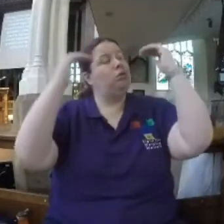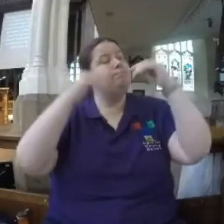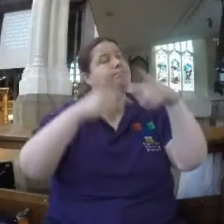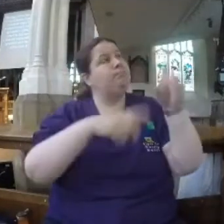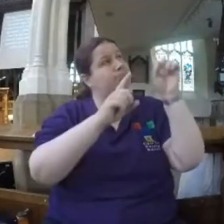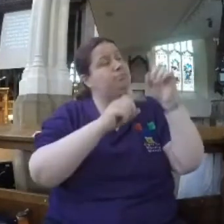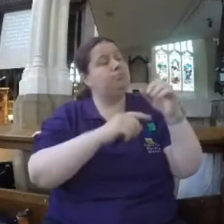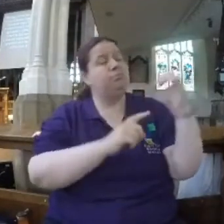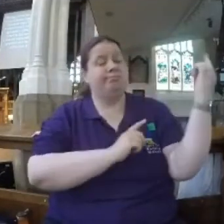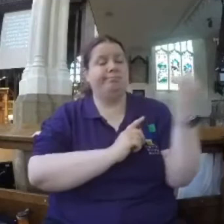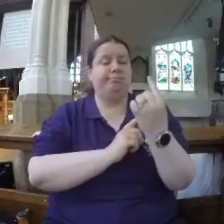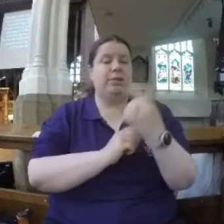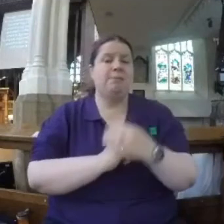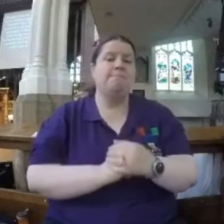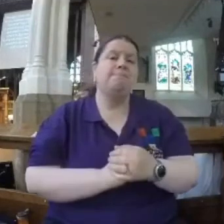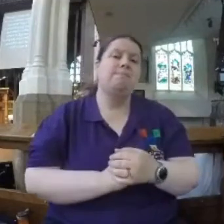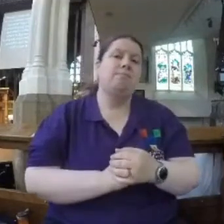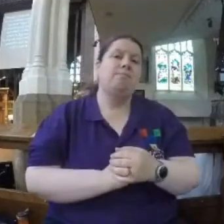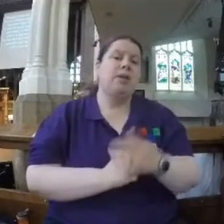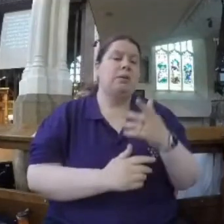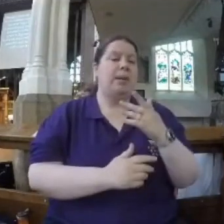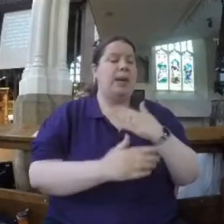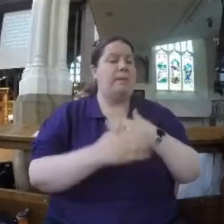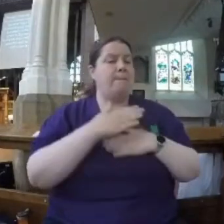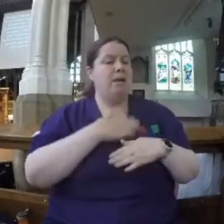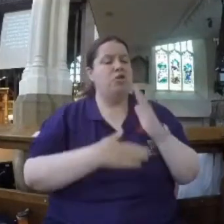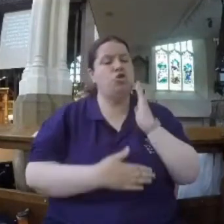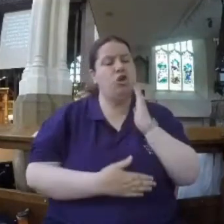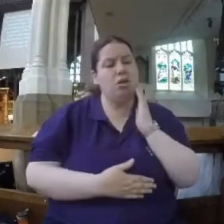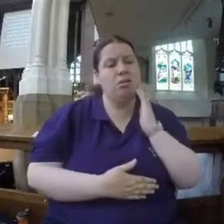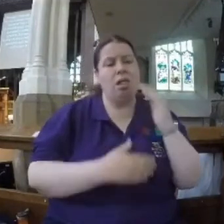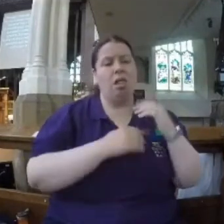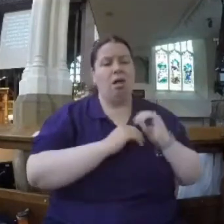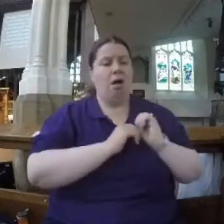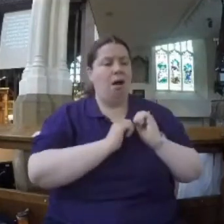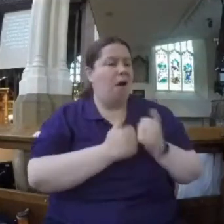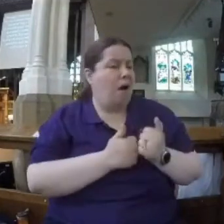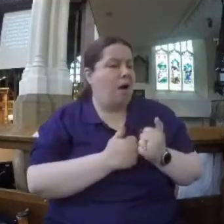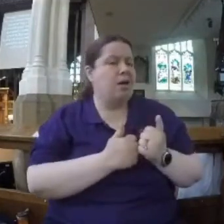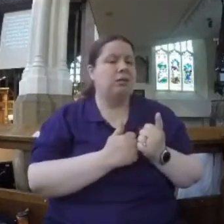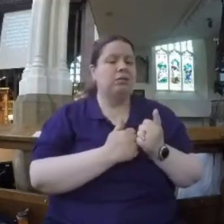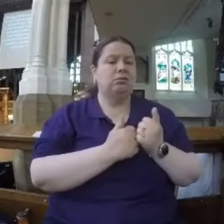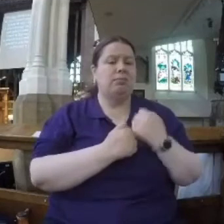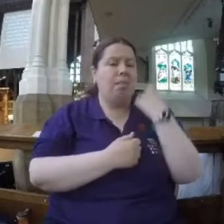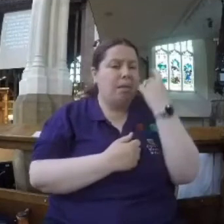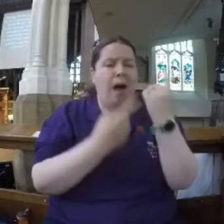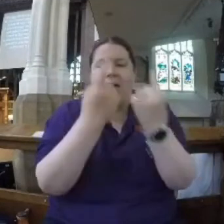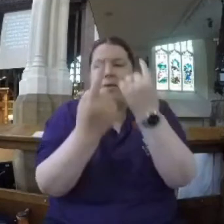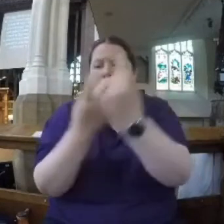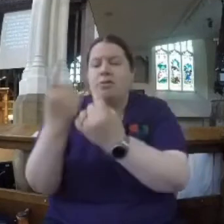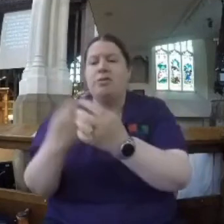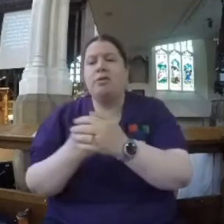To be meek actually means gentle, kind, humble and considerate. To be broken